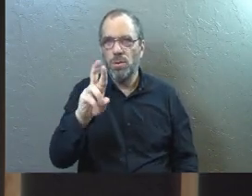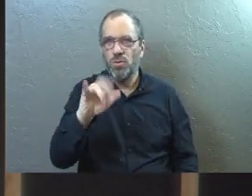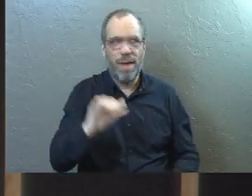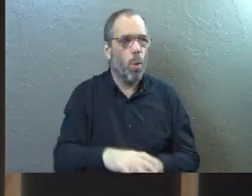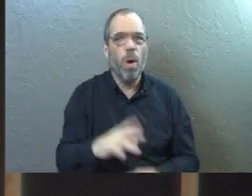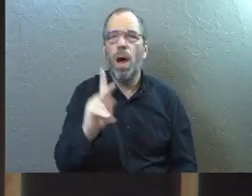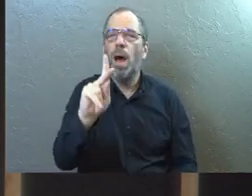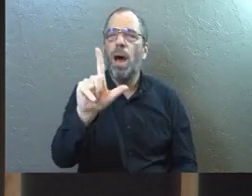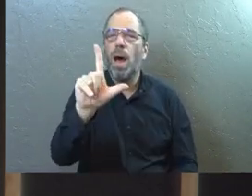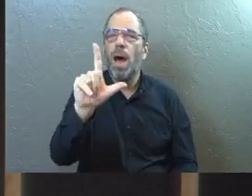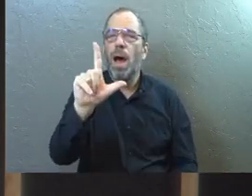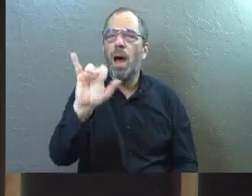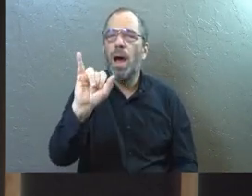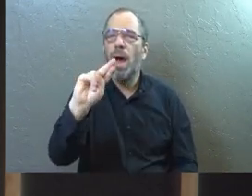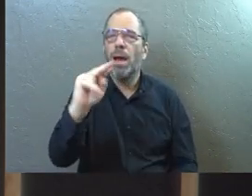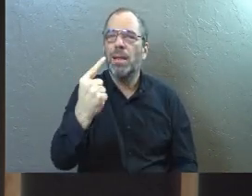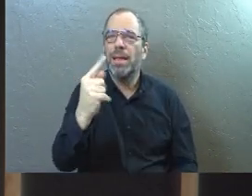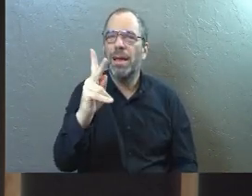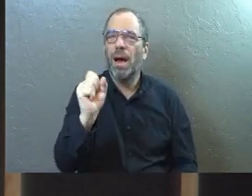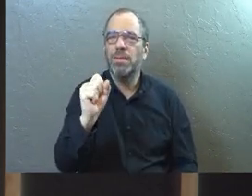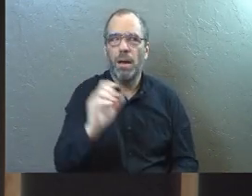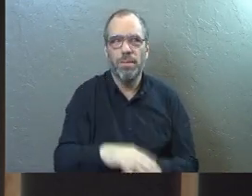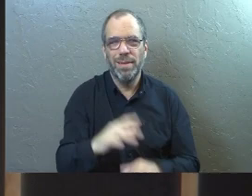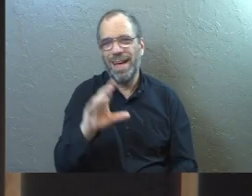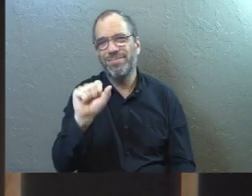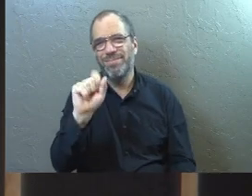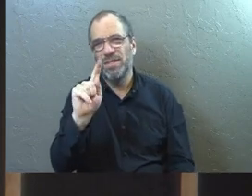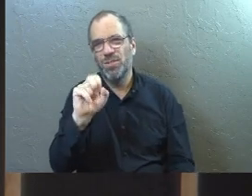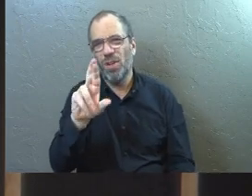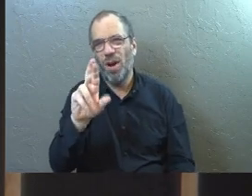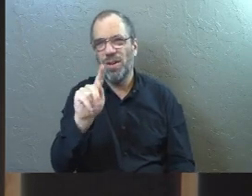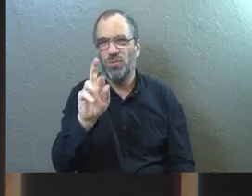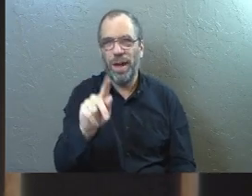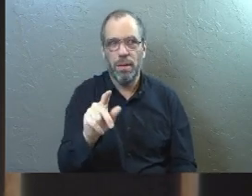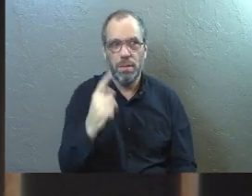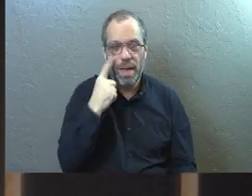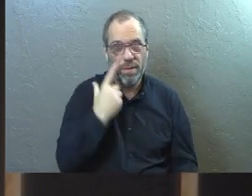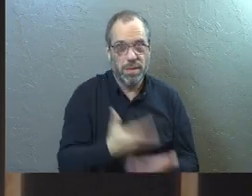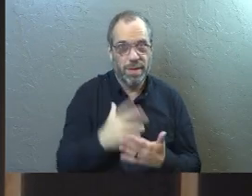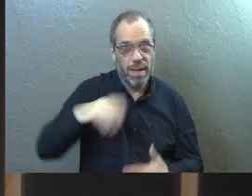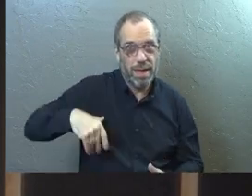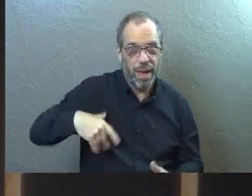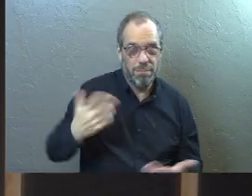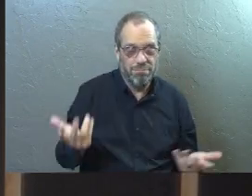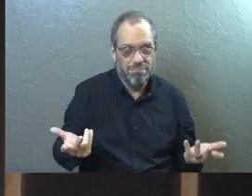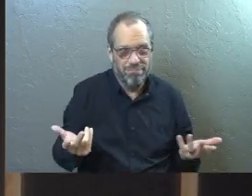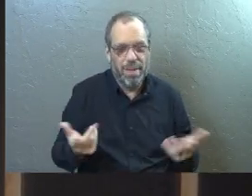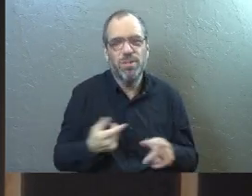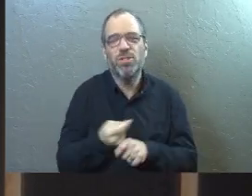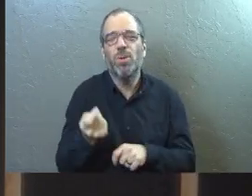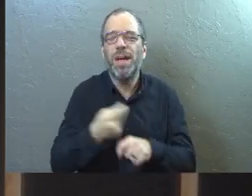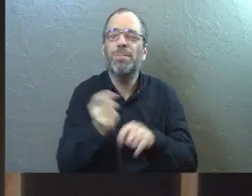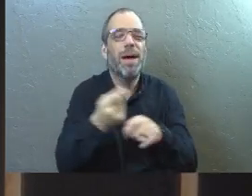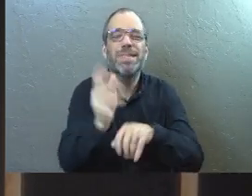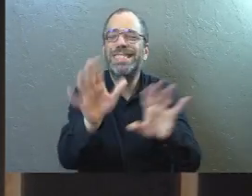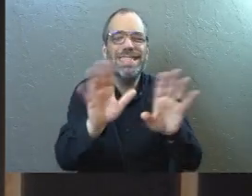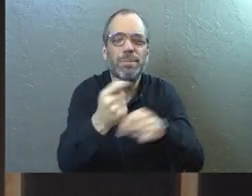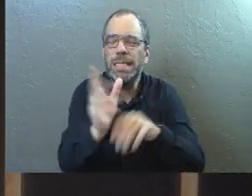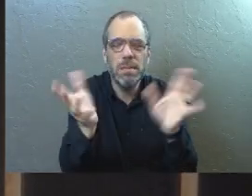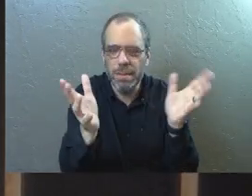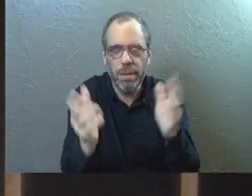right? You don't have evidence for that yet. Yet. Joke, joking.